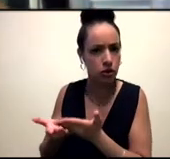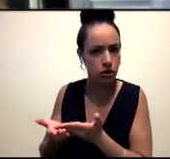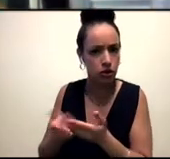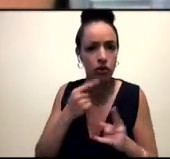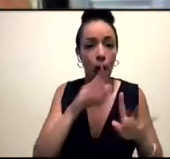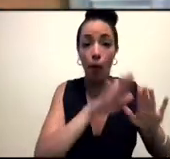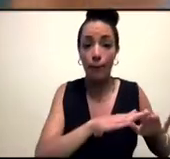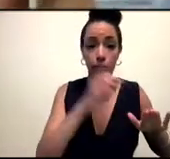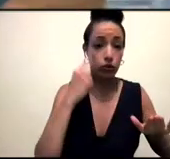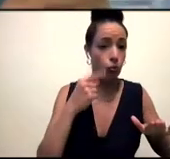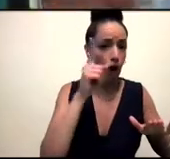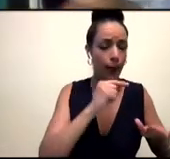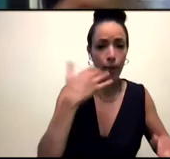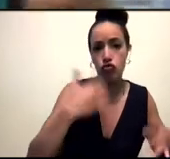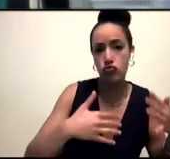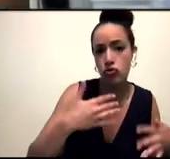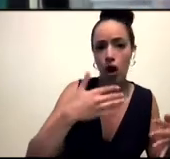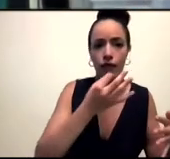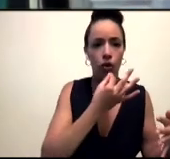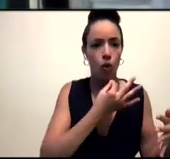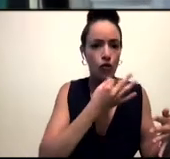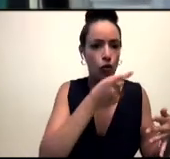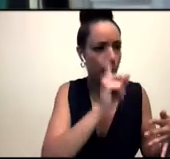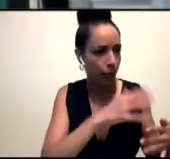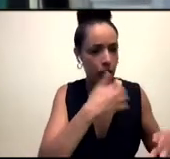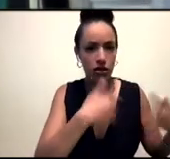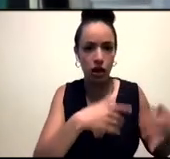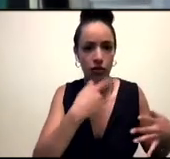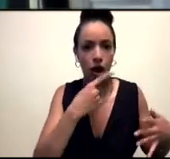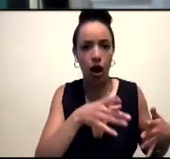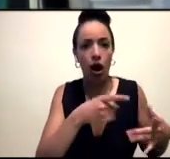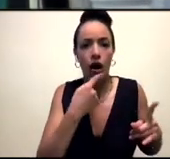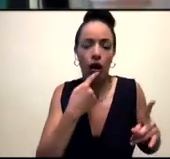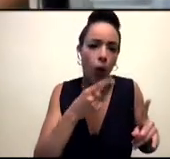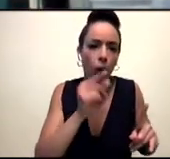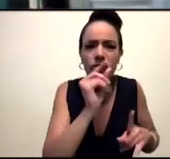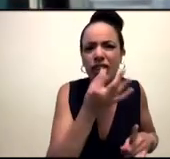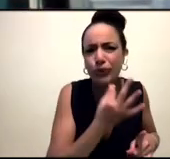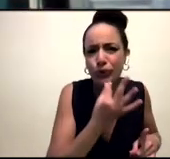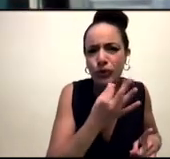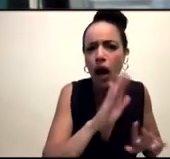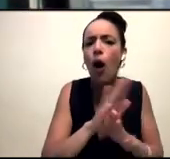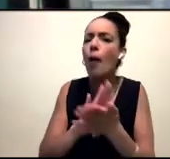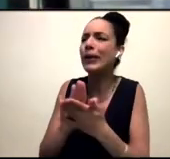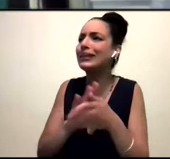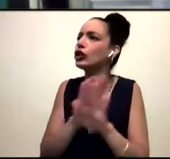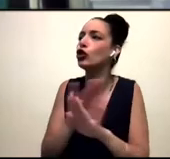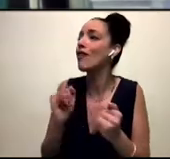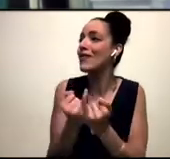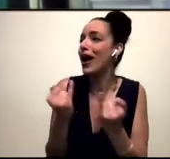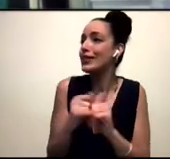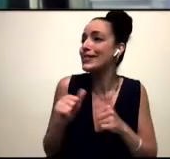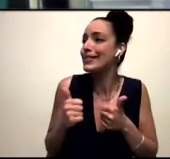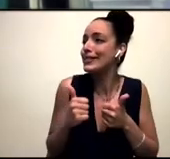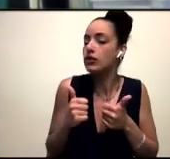white people were hurt, or very few British white people were hurt, they're considering this a nonviolent movement. That movement and the drawing of lines